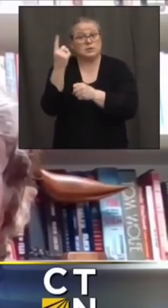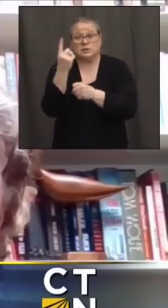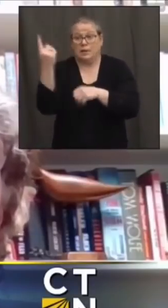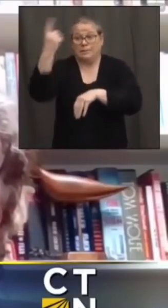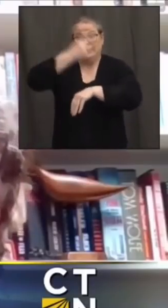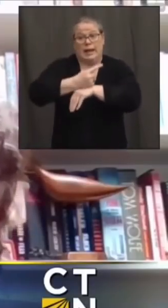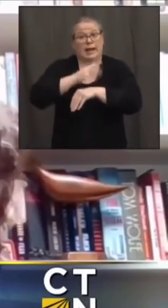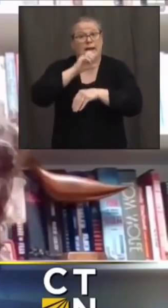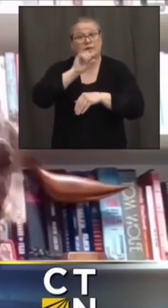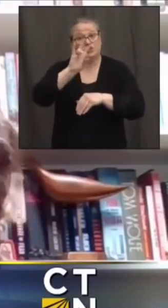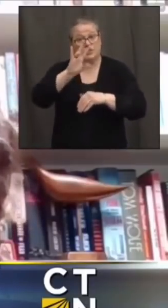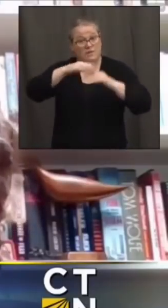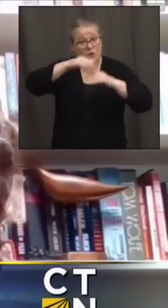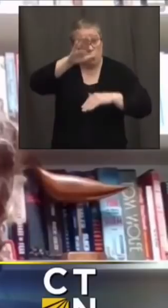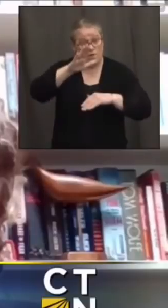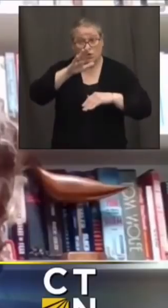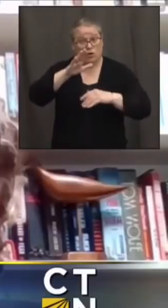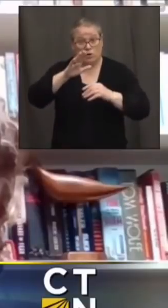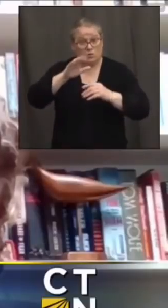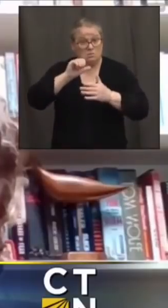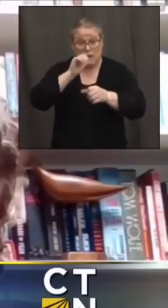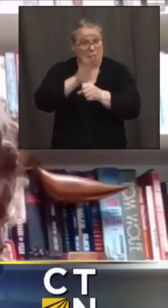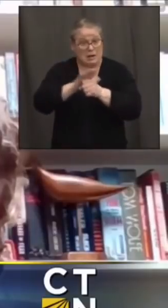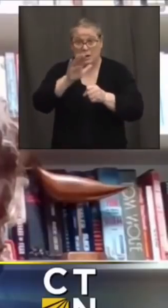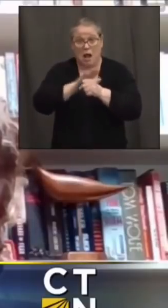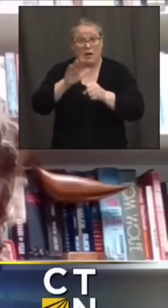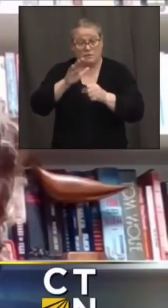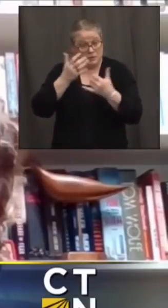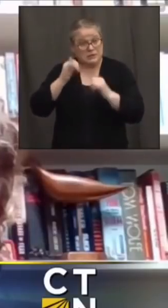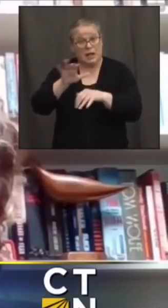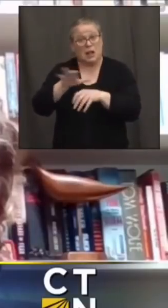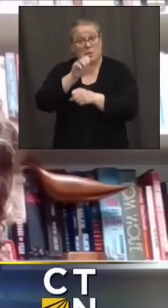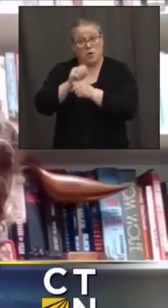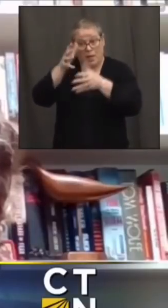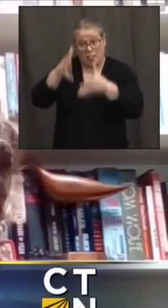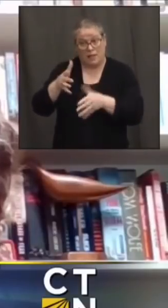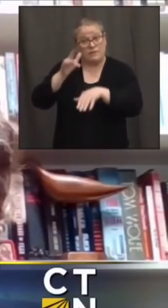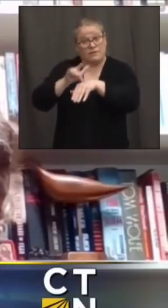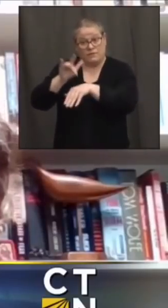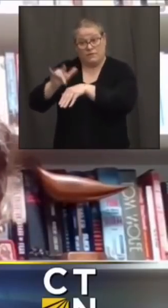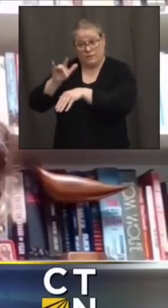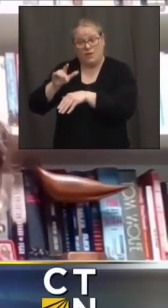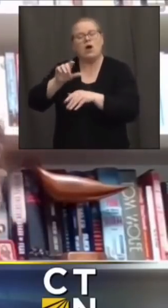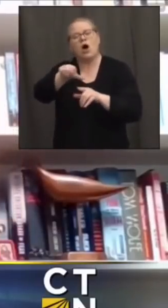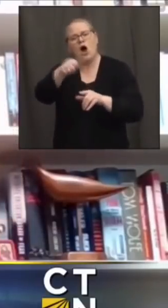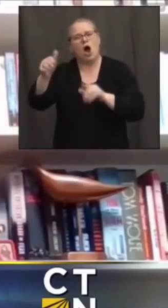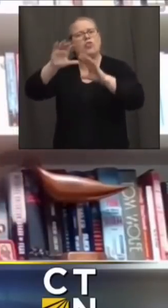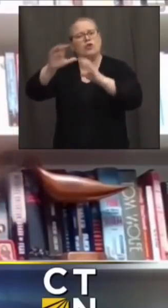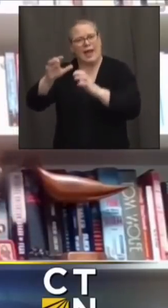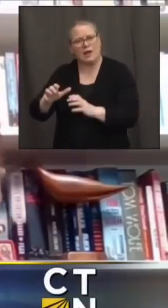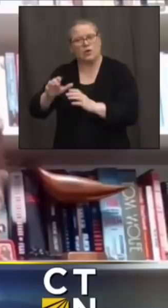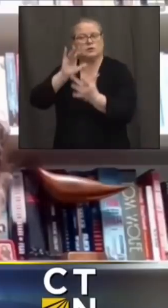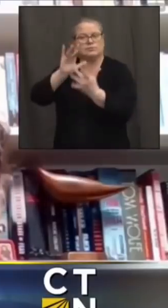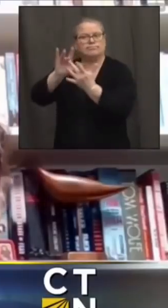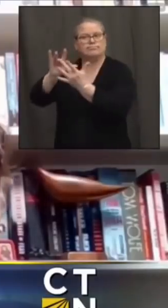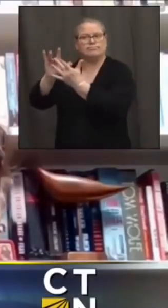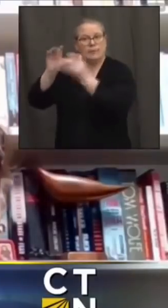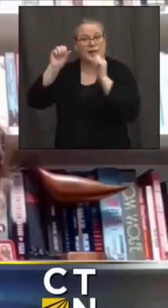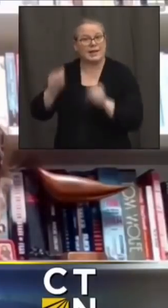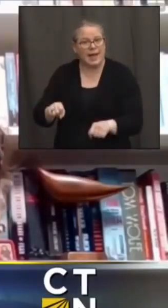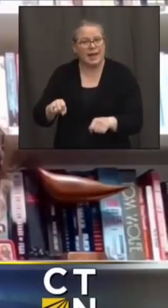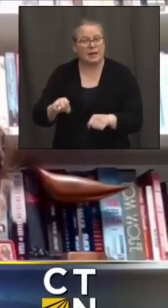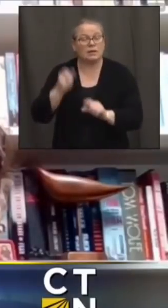and older then they can move to the other categories because we just got the recommendation